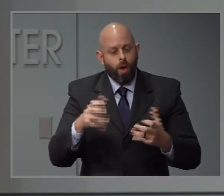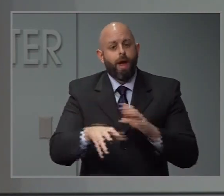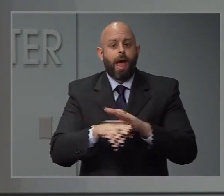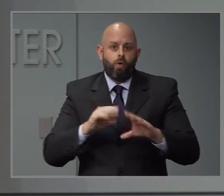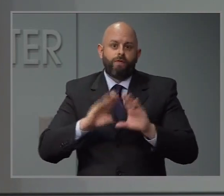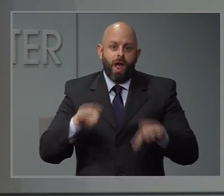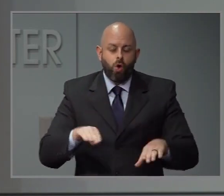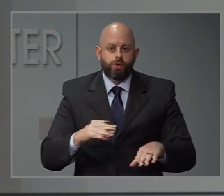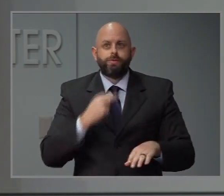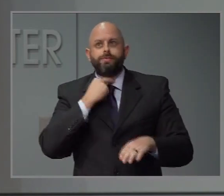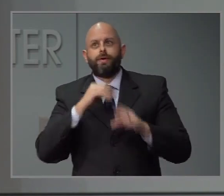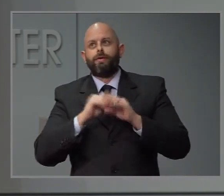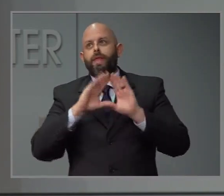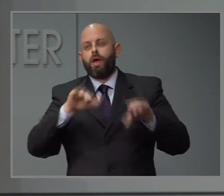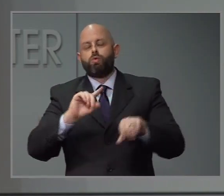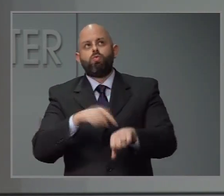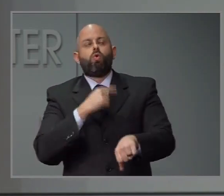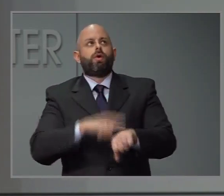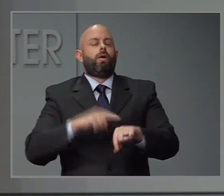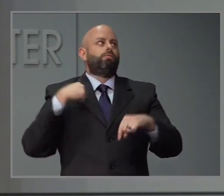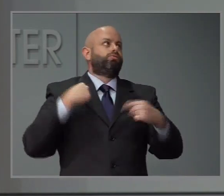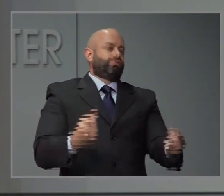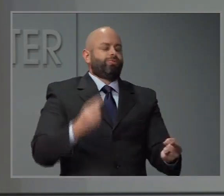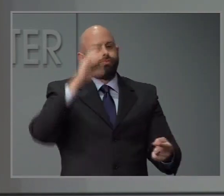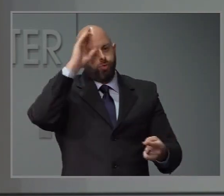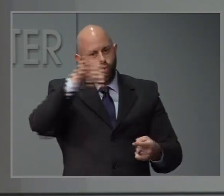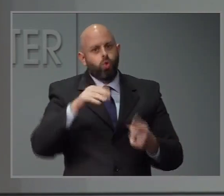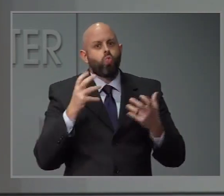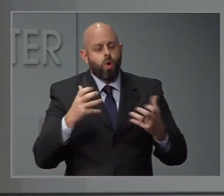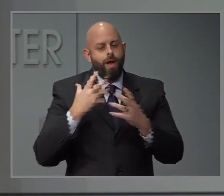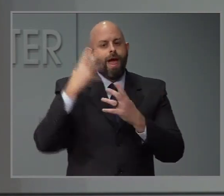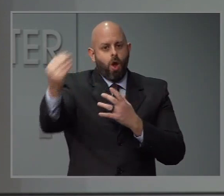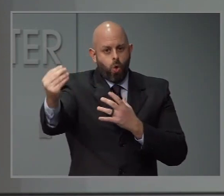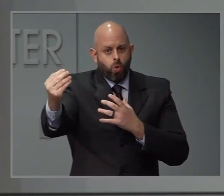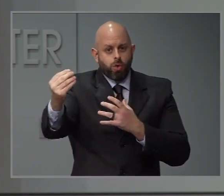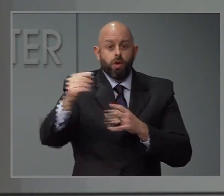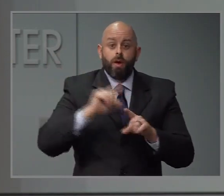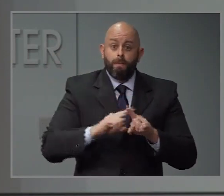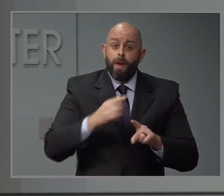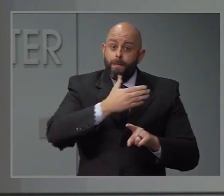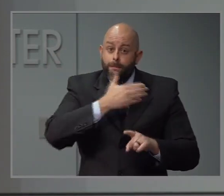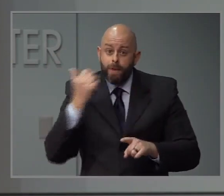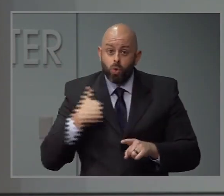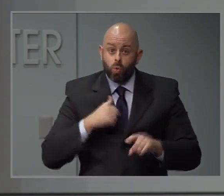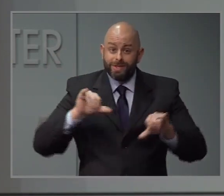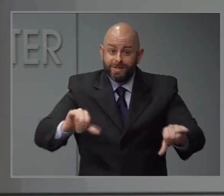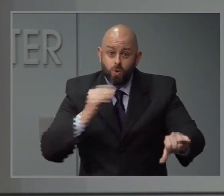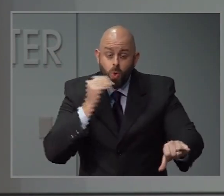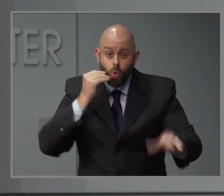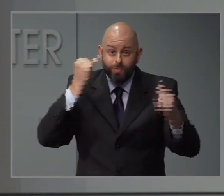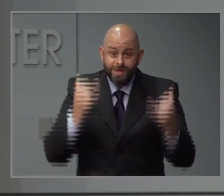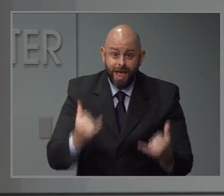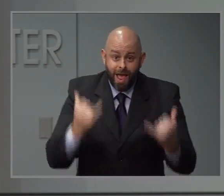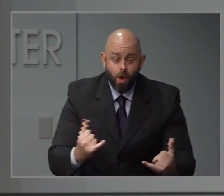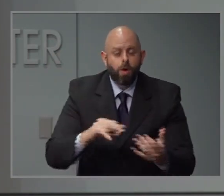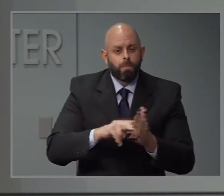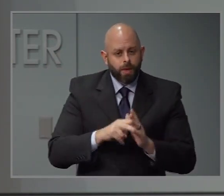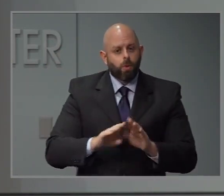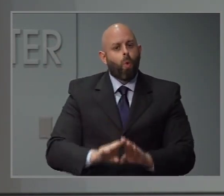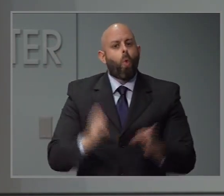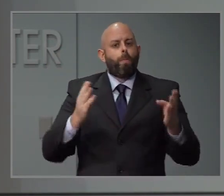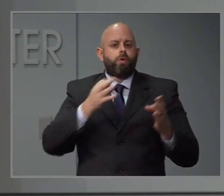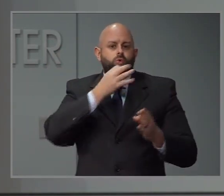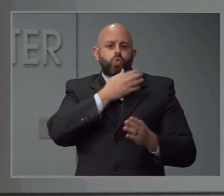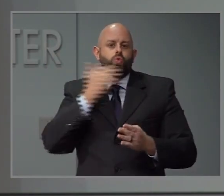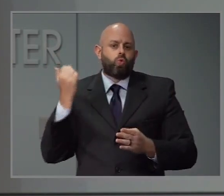I will say the better we can do right now here in April at staying at home, doing all of